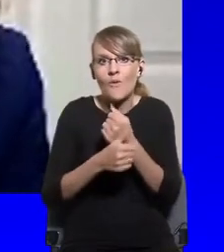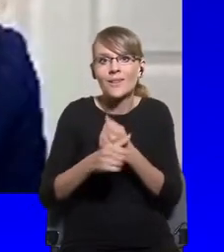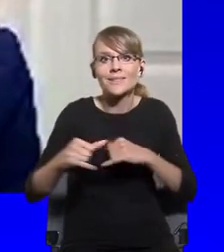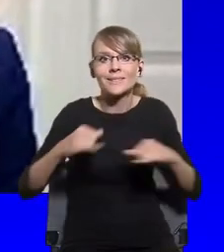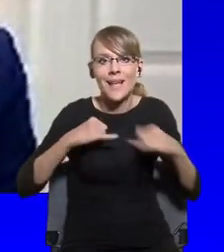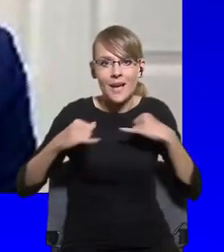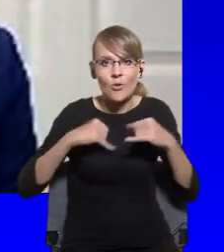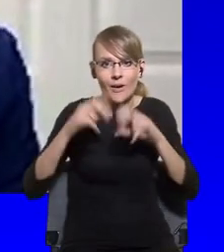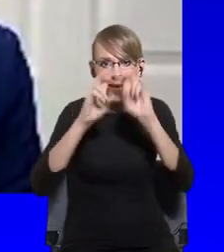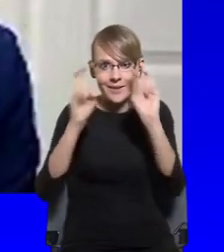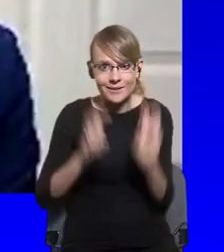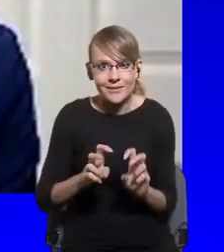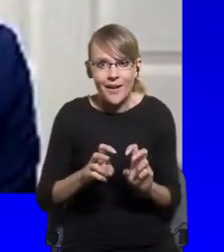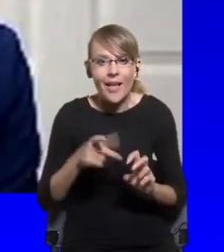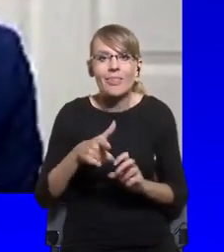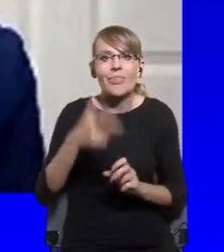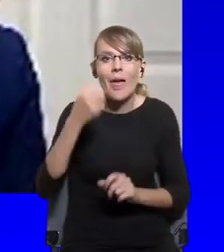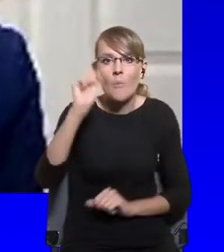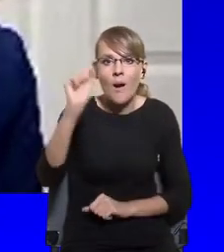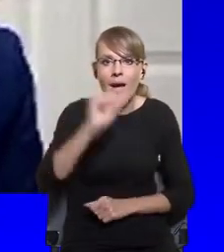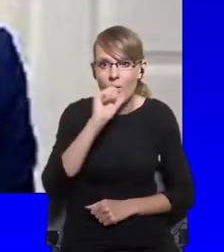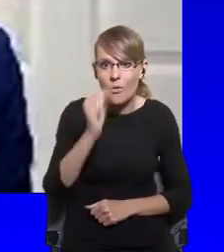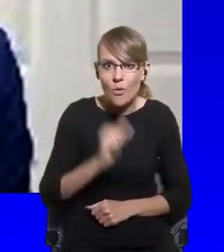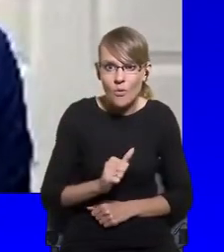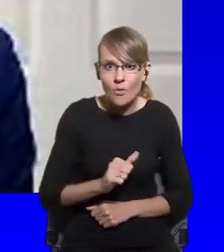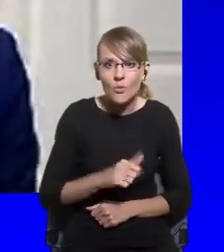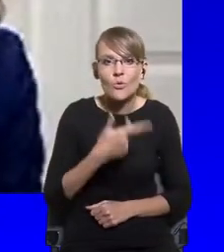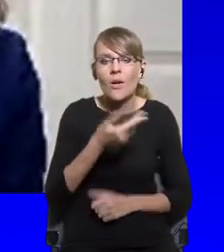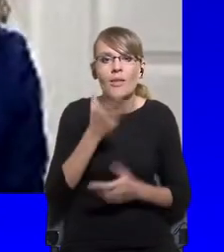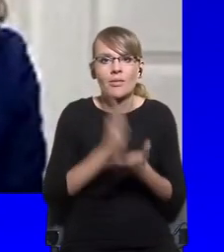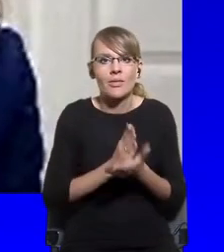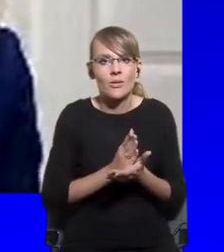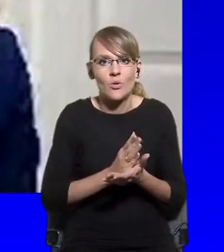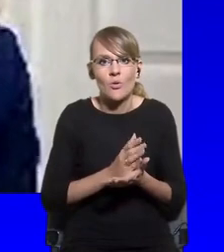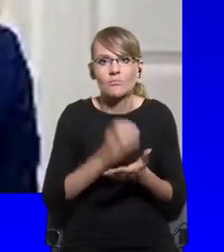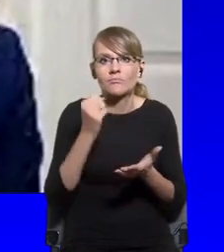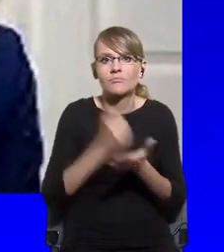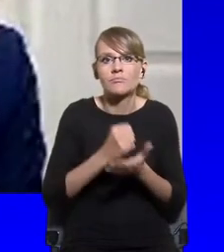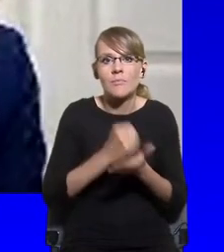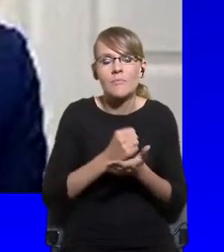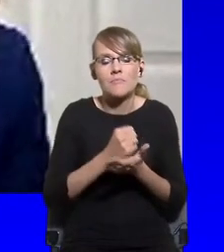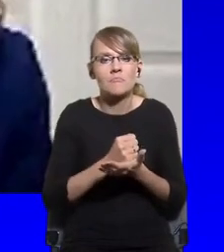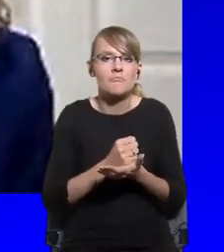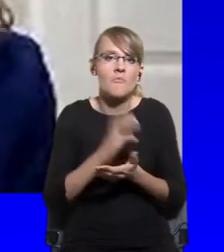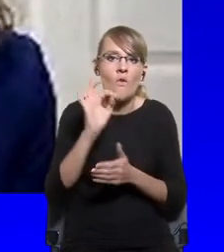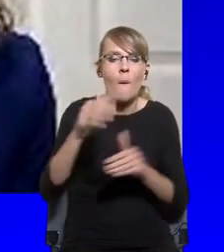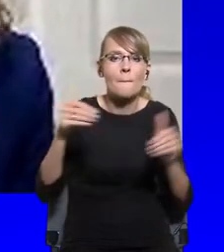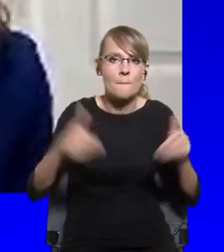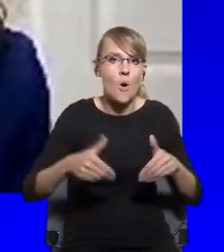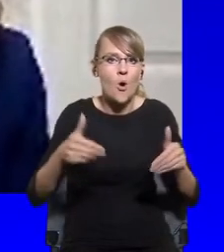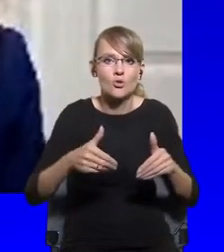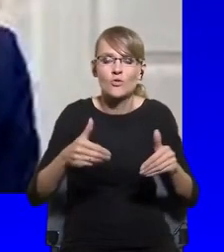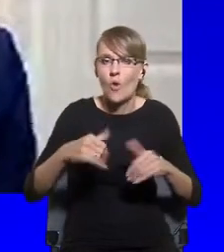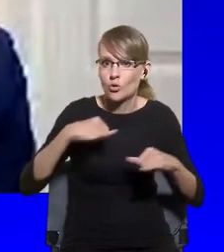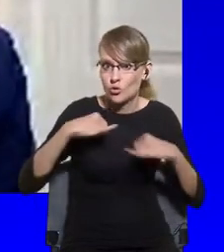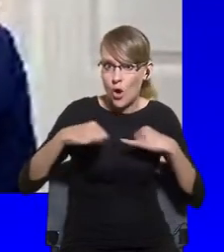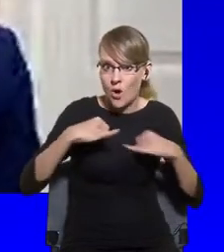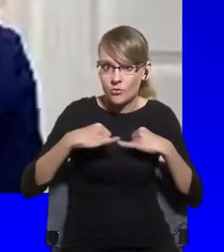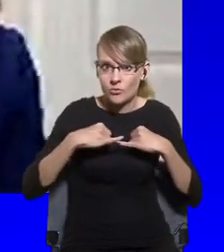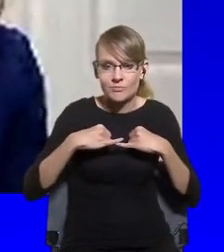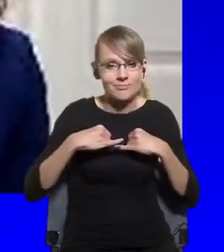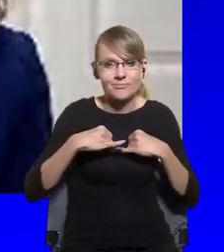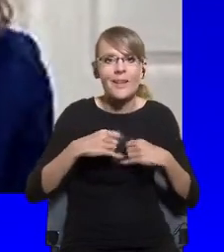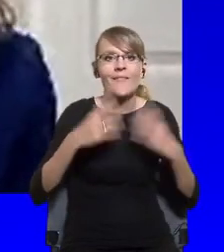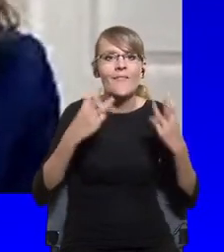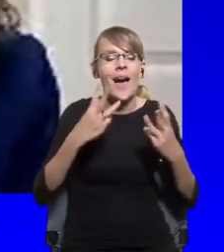democracy is not about capacity and government's capacity, but it's actually about the legitimacy. And the two